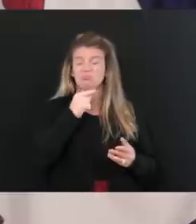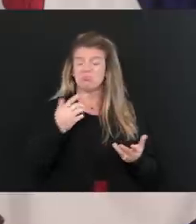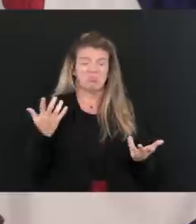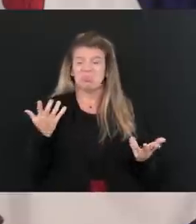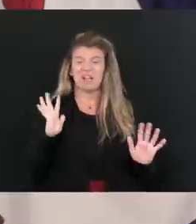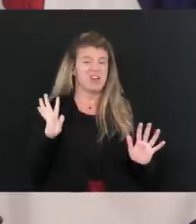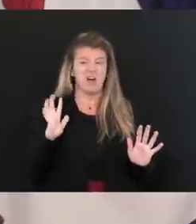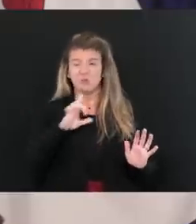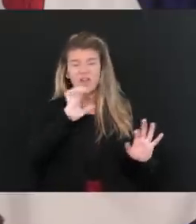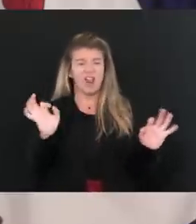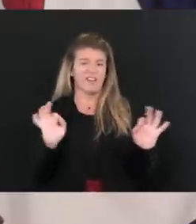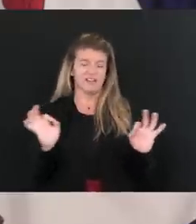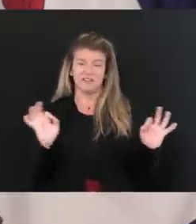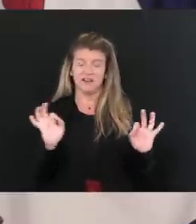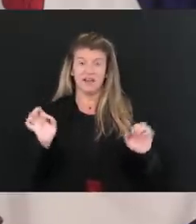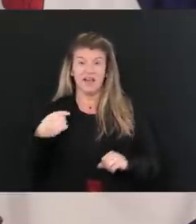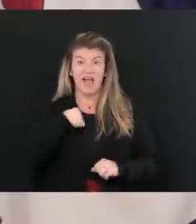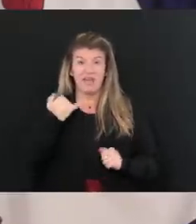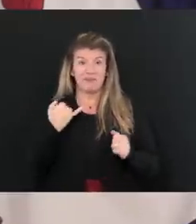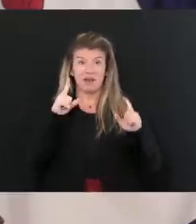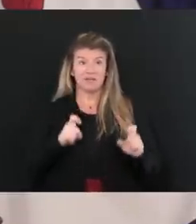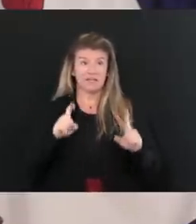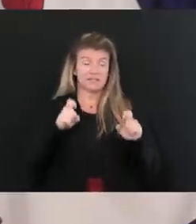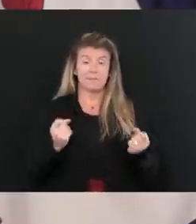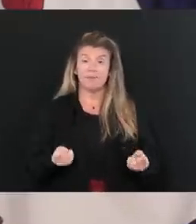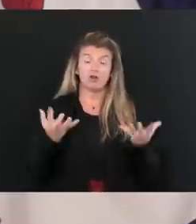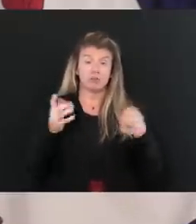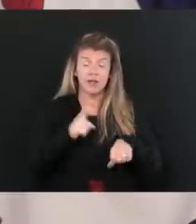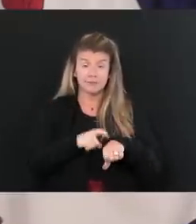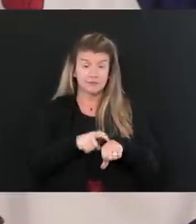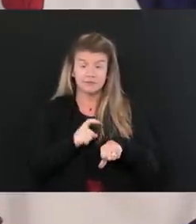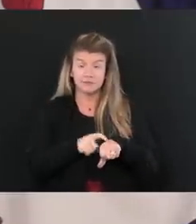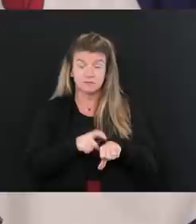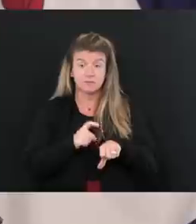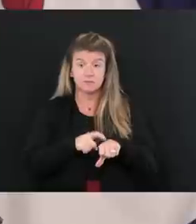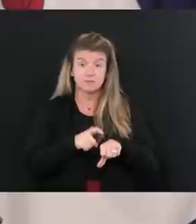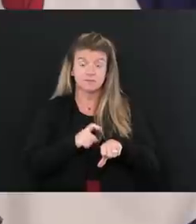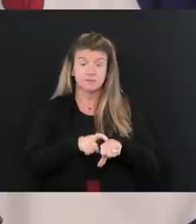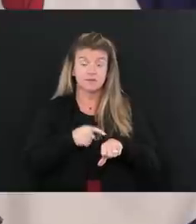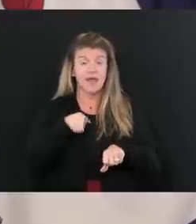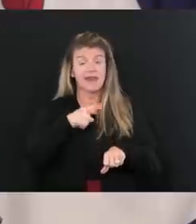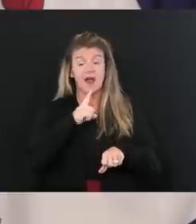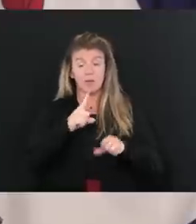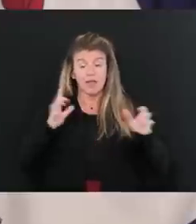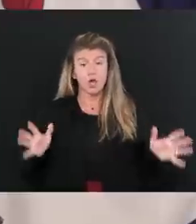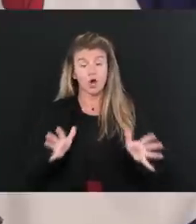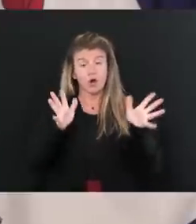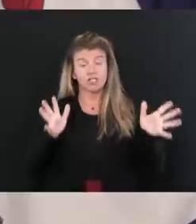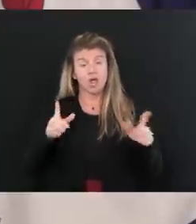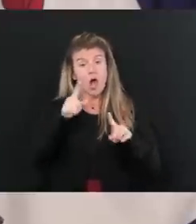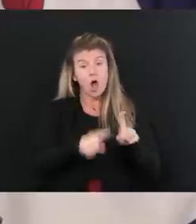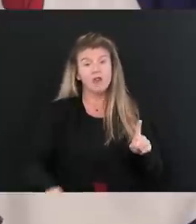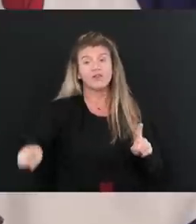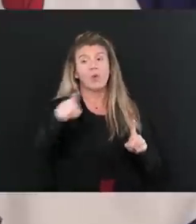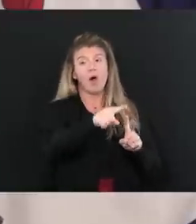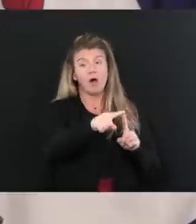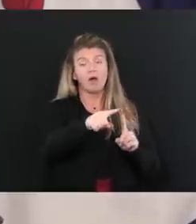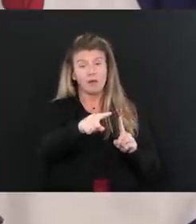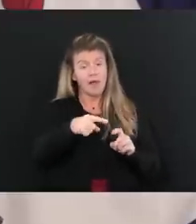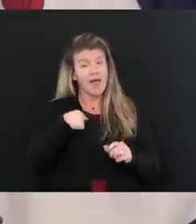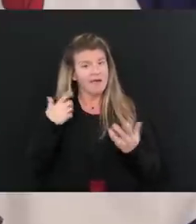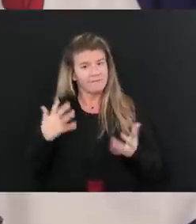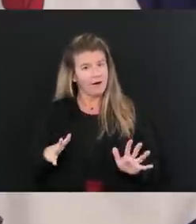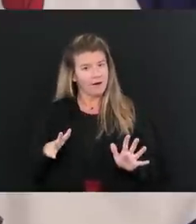there's nothing to it. You know, I've been tested multiple times and, uh, and, and I encourage everyone, you know, like I said, I hope,